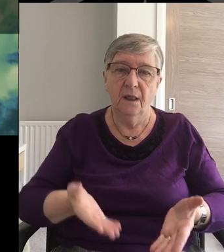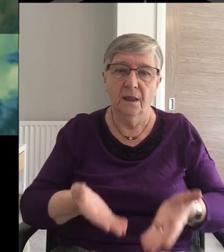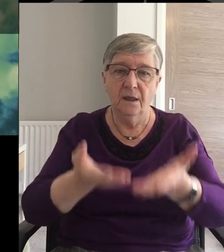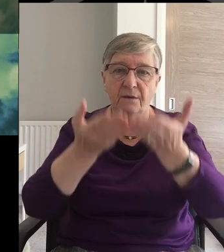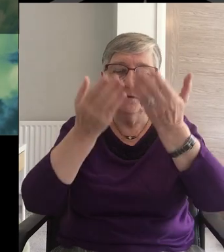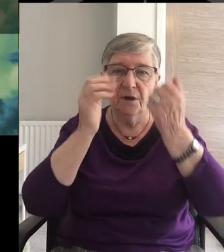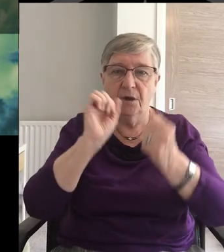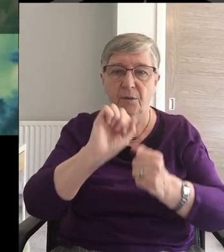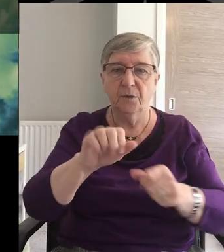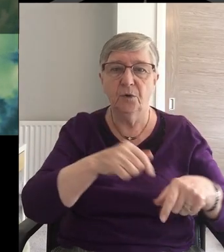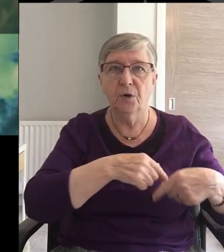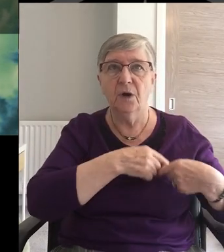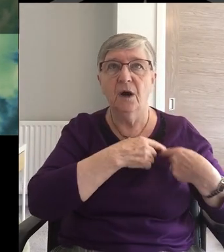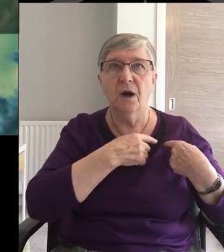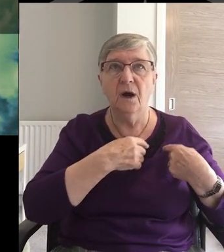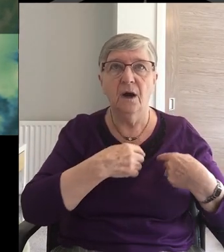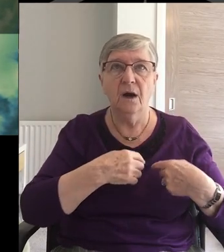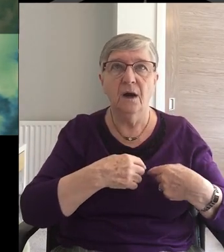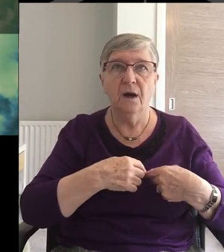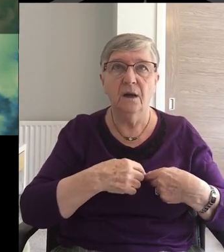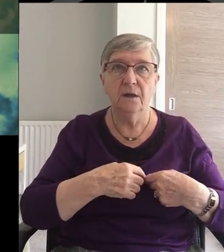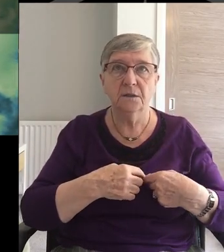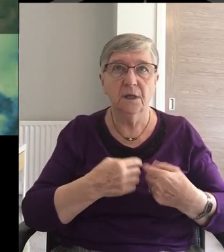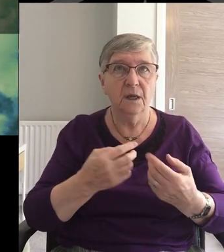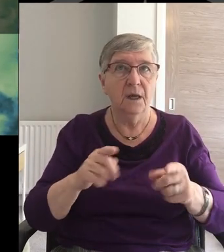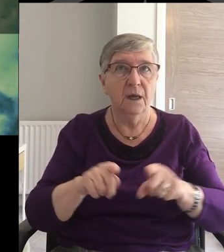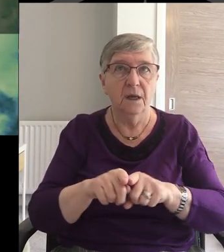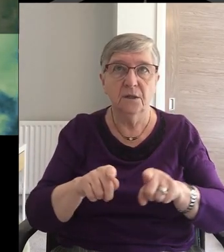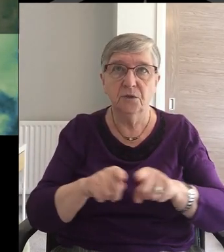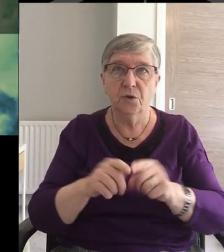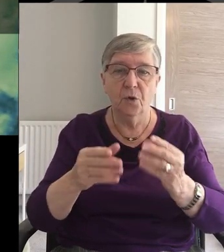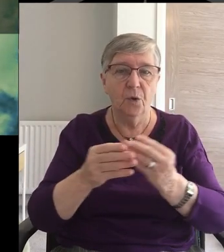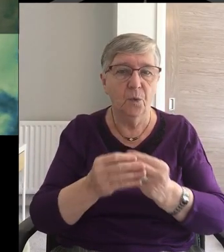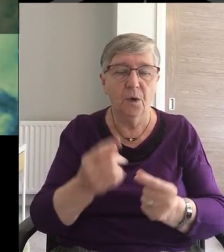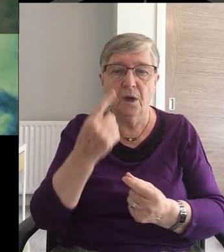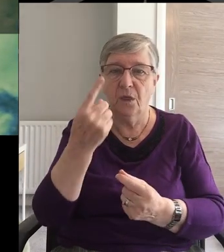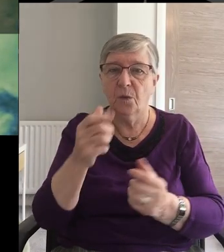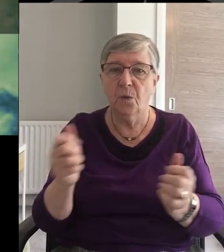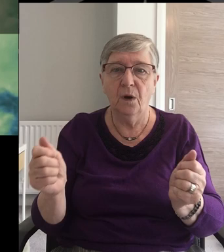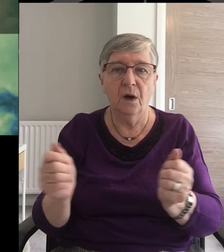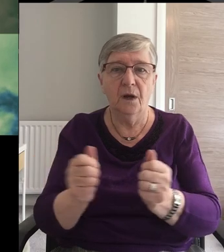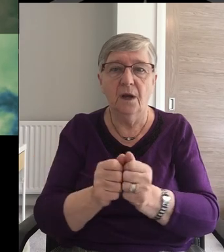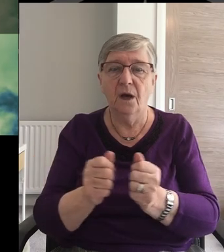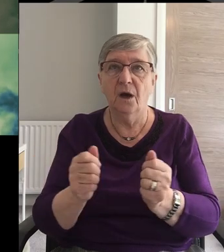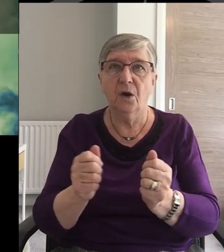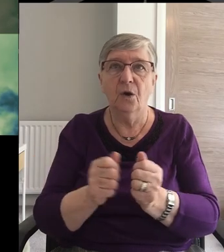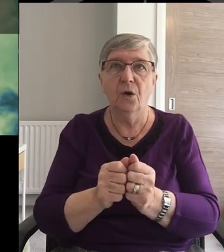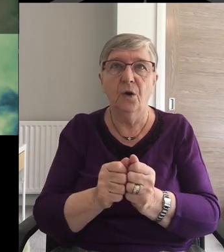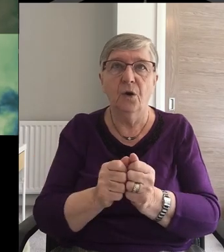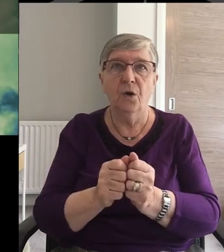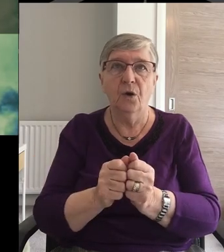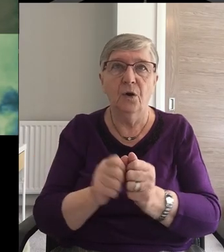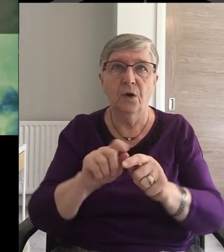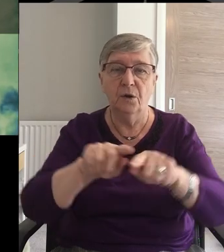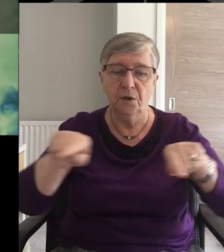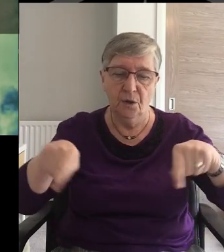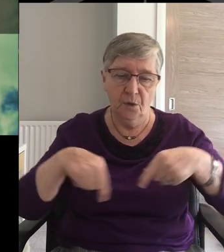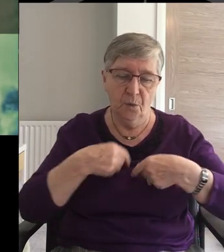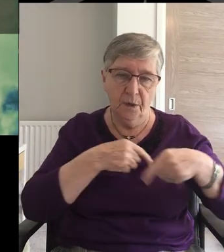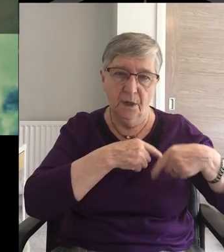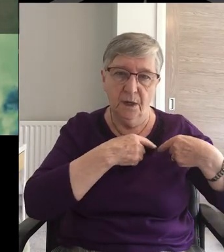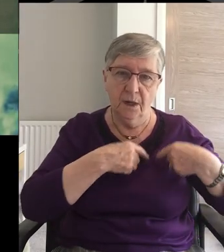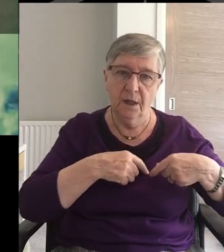Lift up your hearts In strong way for our heart